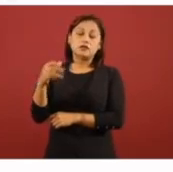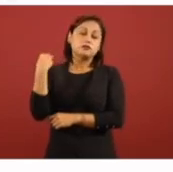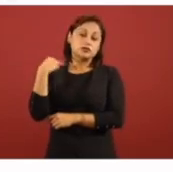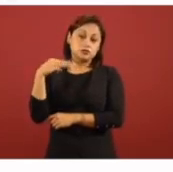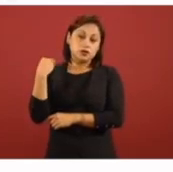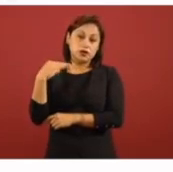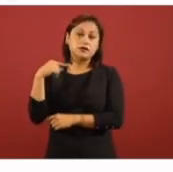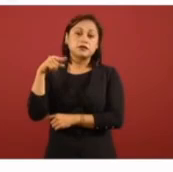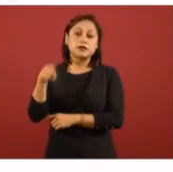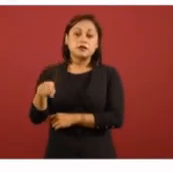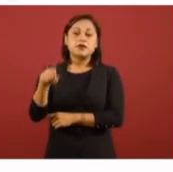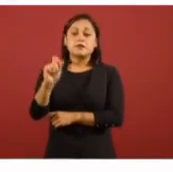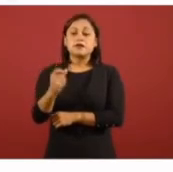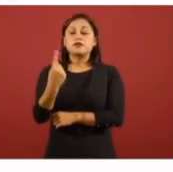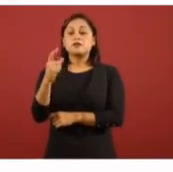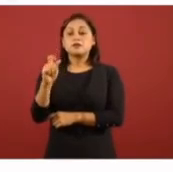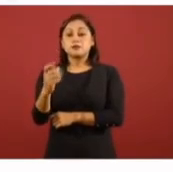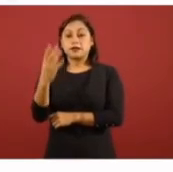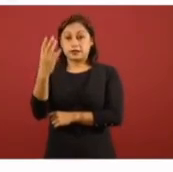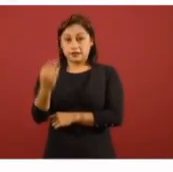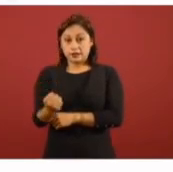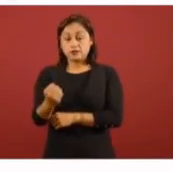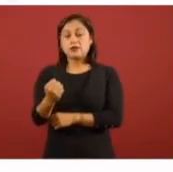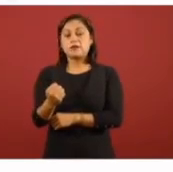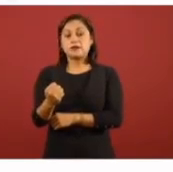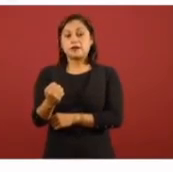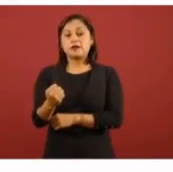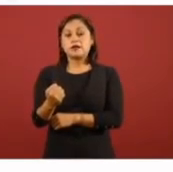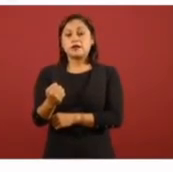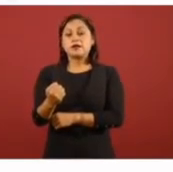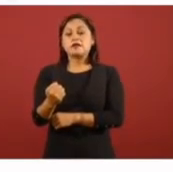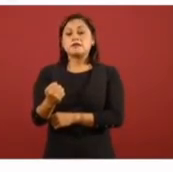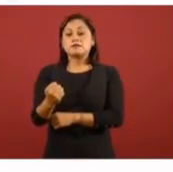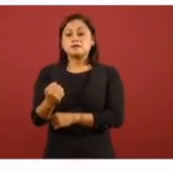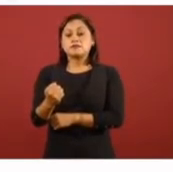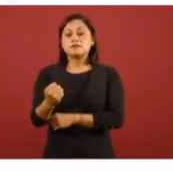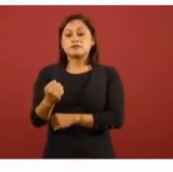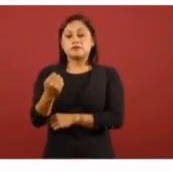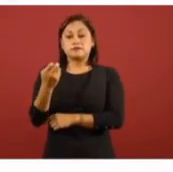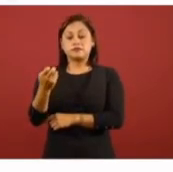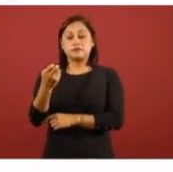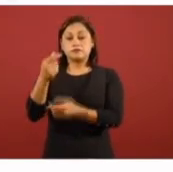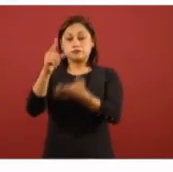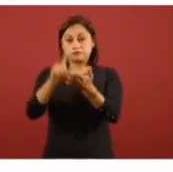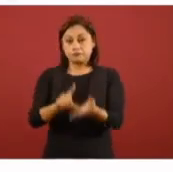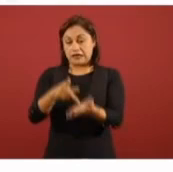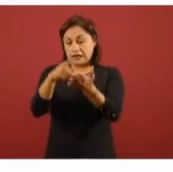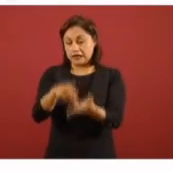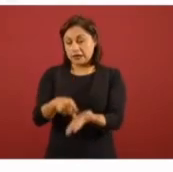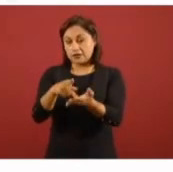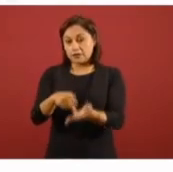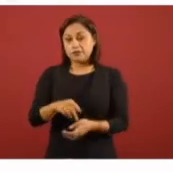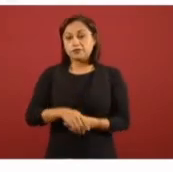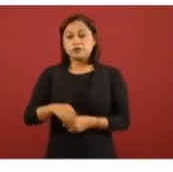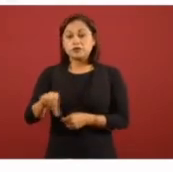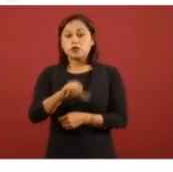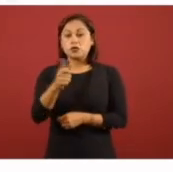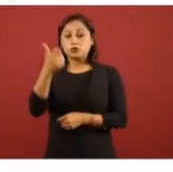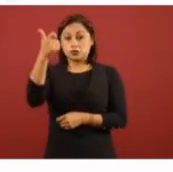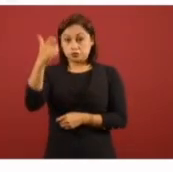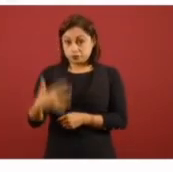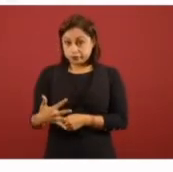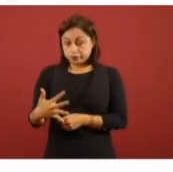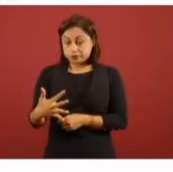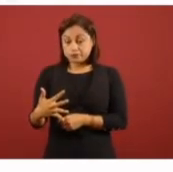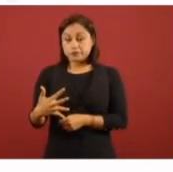...21 pesos 29 centavos por kilo y 10 pesos 15 centavos de margen por kilo. Mientras que el más económico,